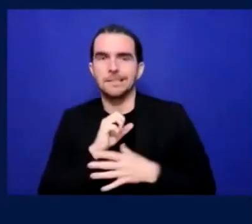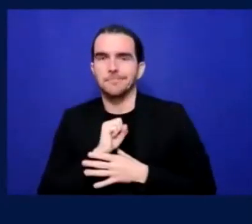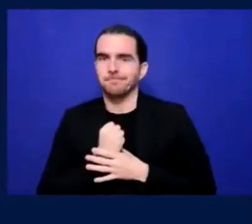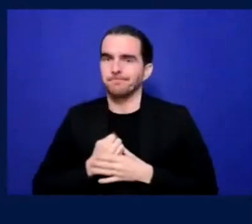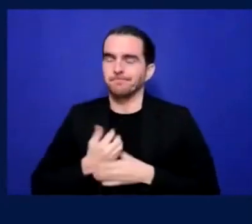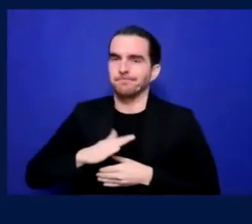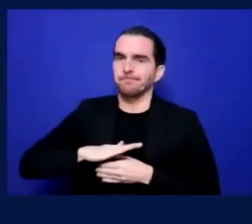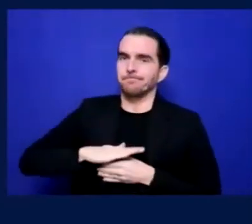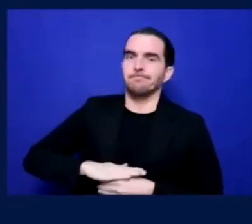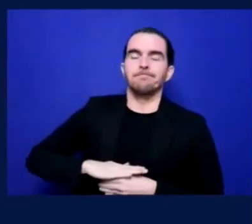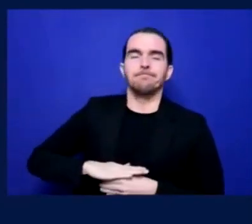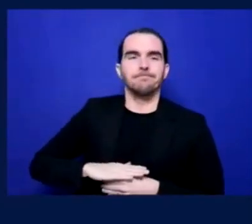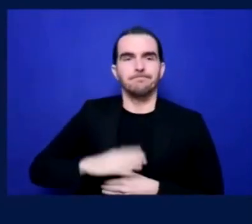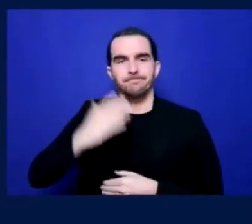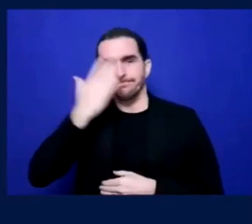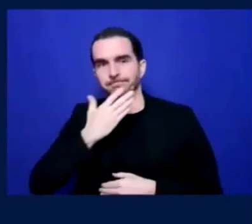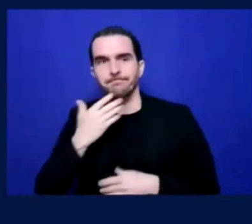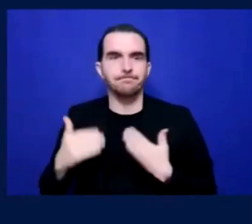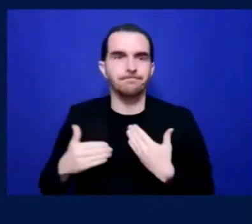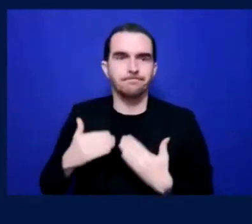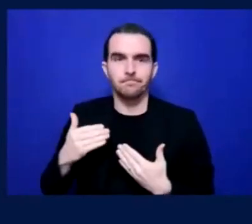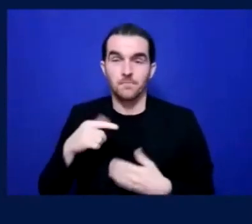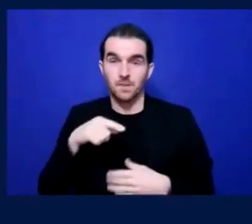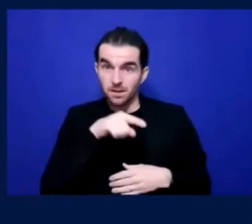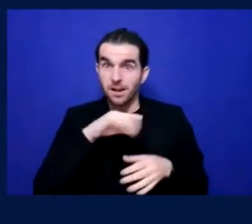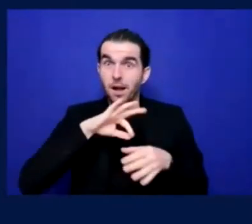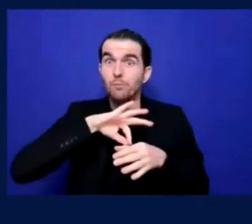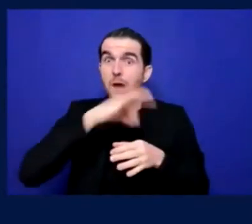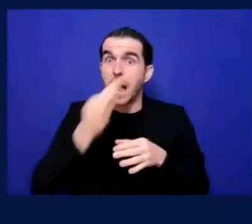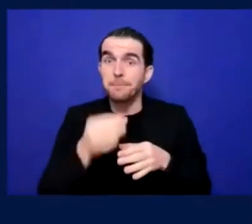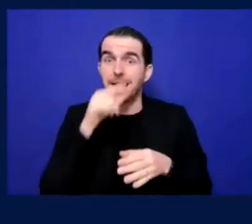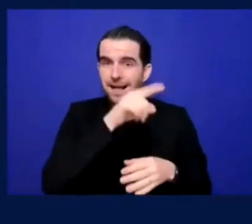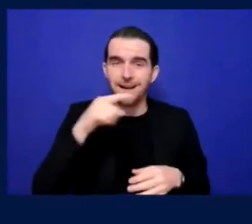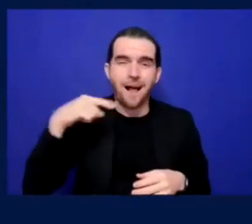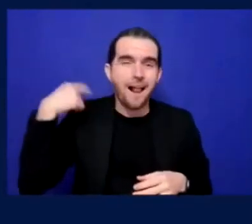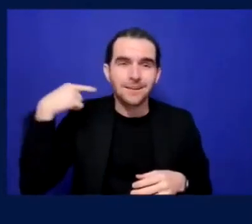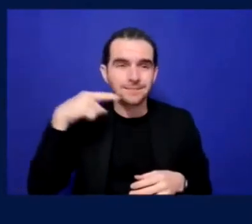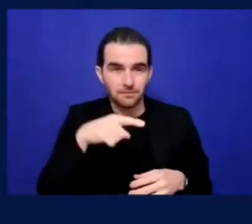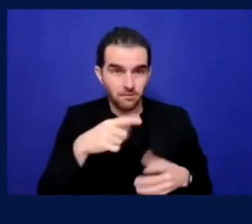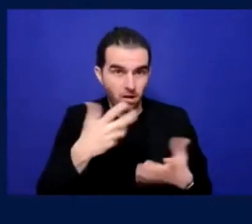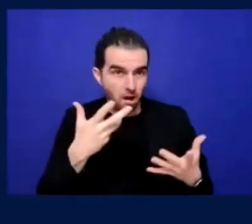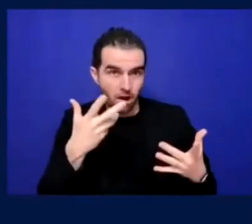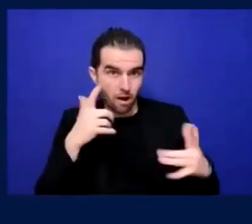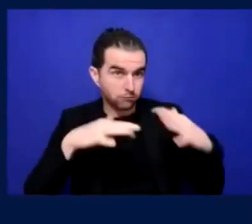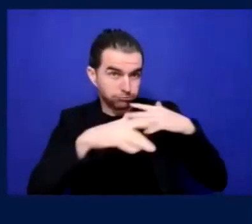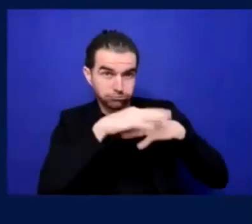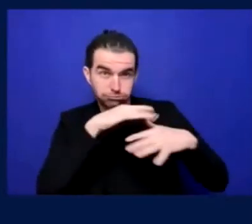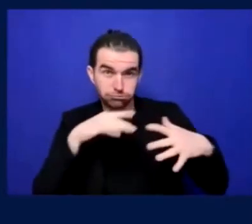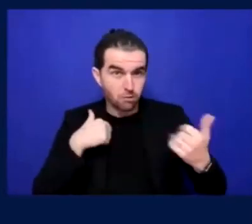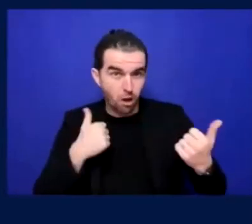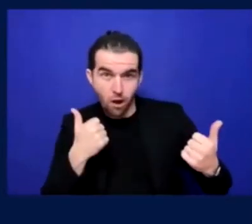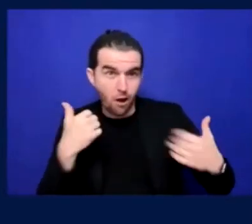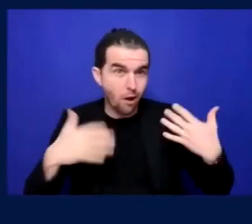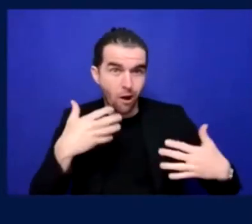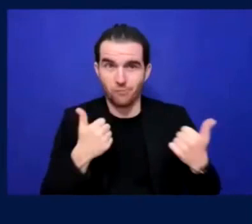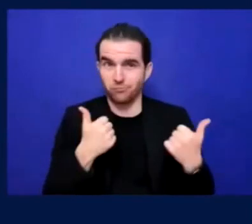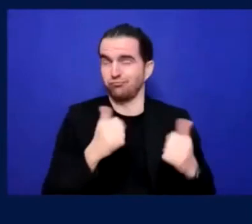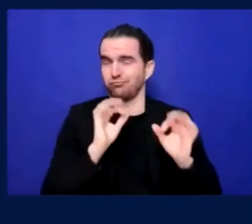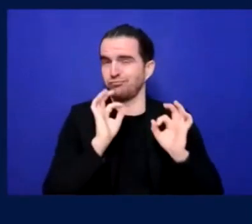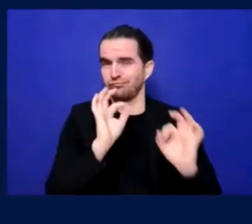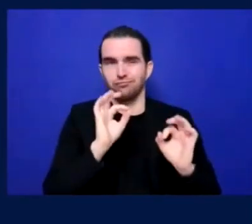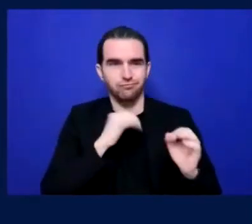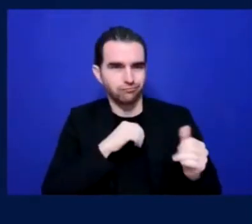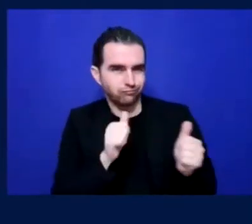supporting my team in a different country. So, and it was incredible really. Good stuff. I'm glad, I'm glad